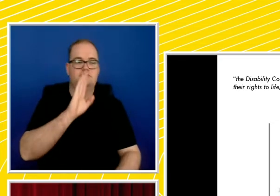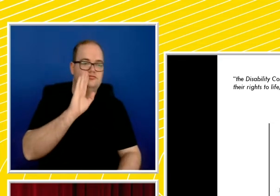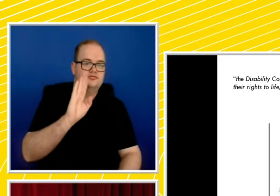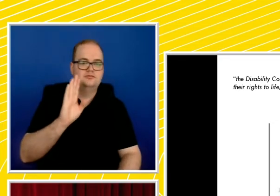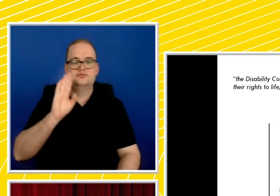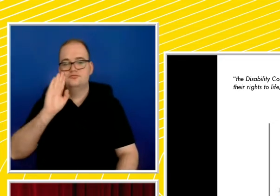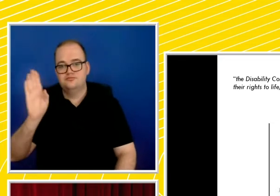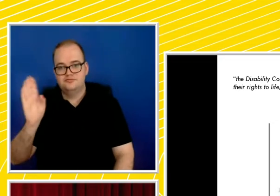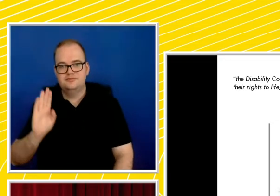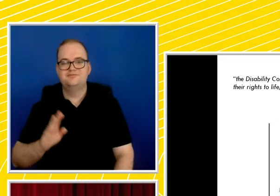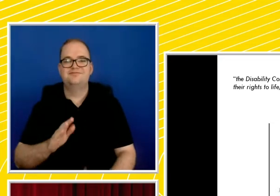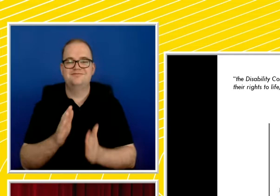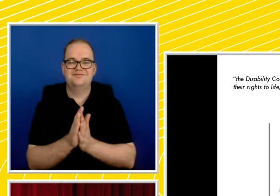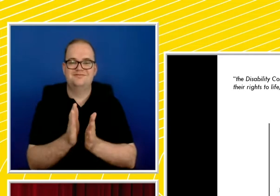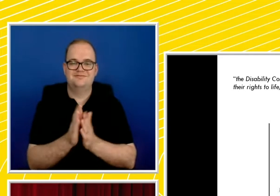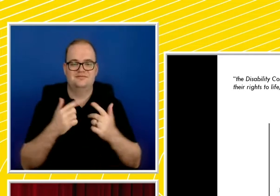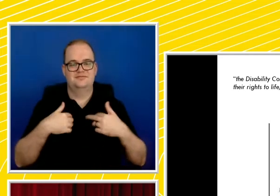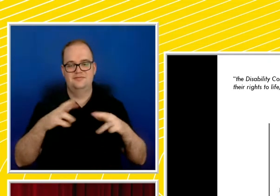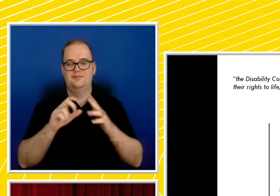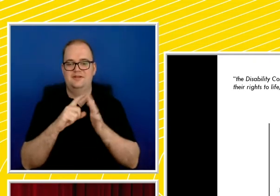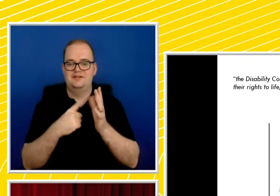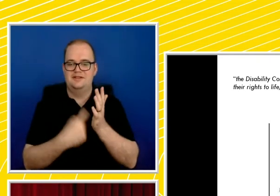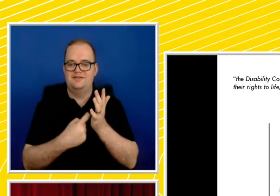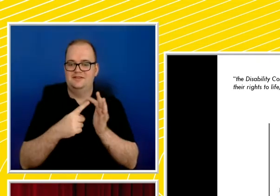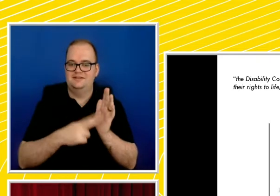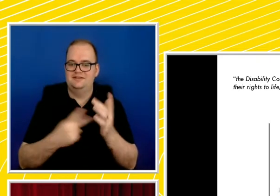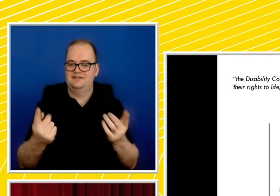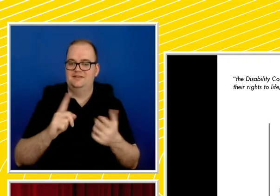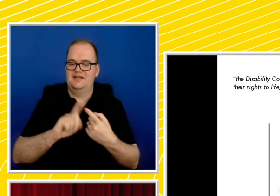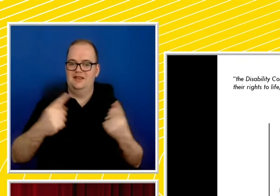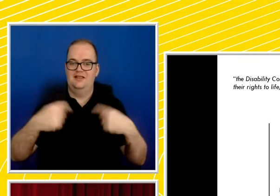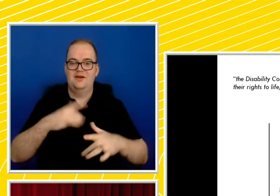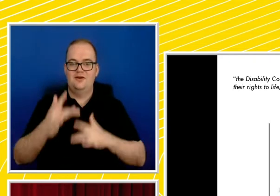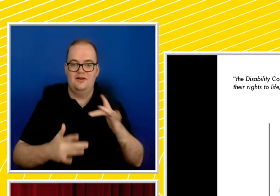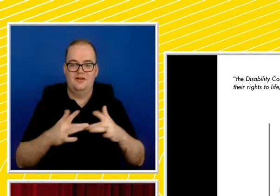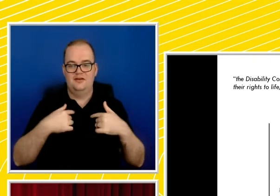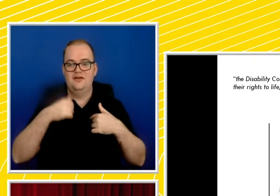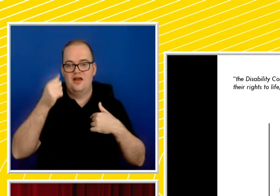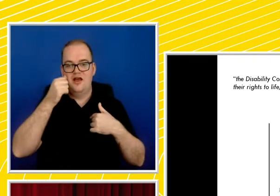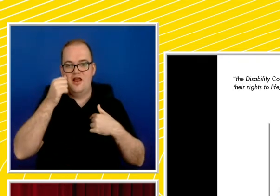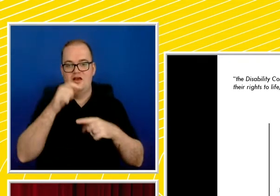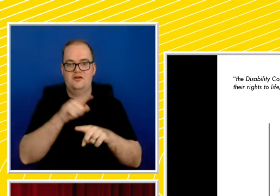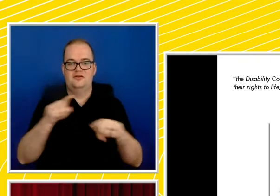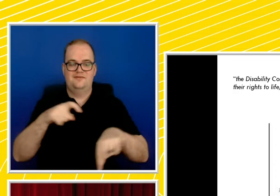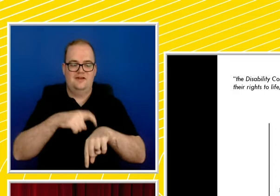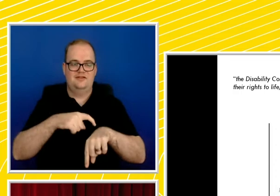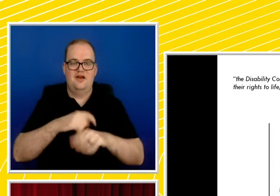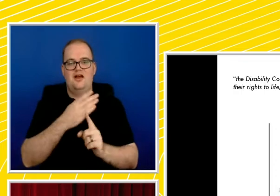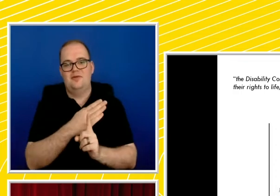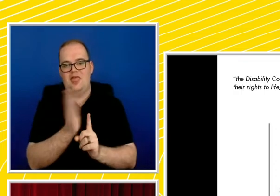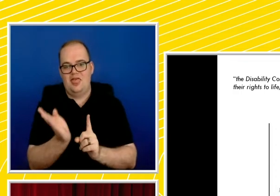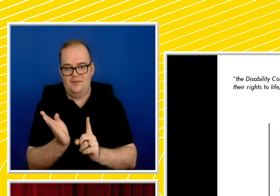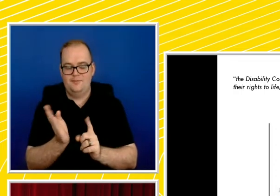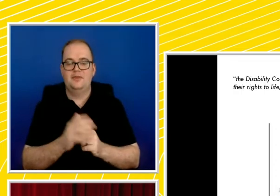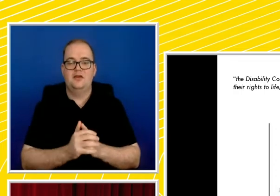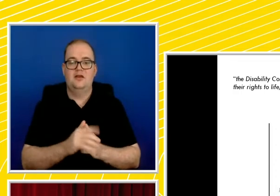I'm hoping Darren is still with us online. Now, I'm aware and you're aware that we're overrunning for time, but what we will